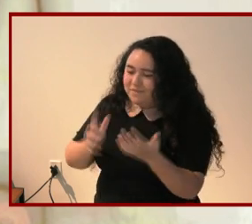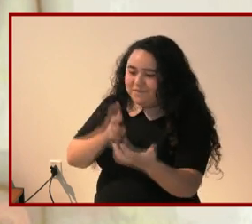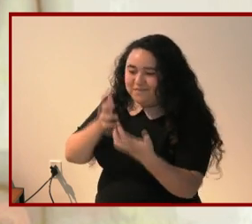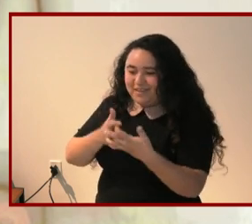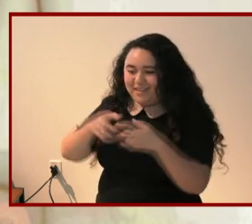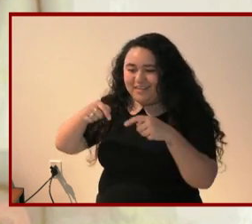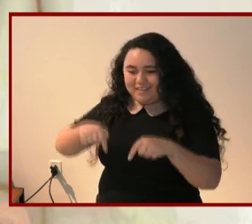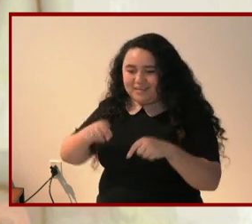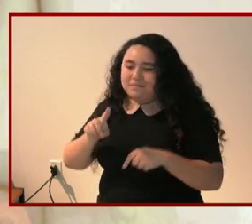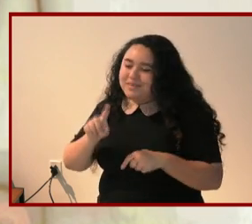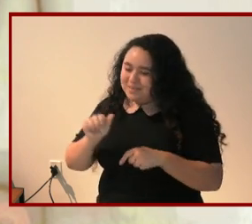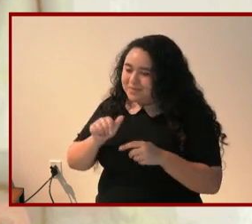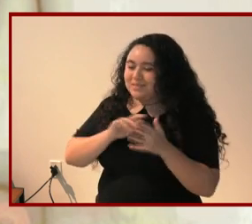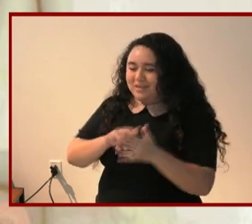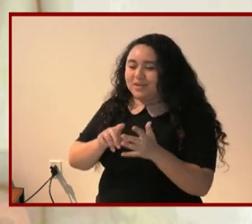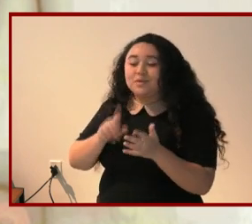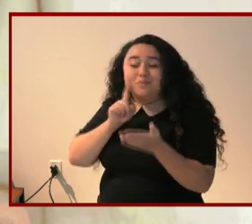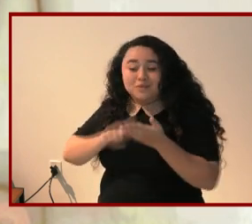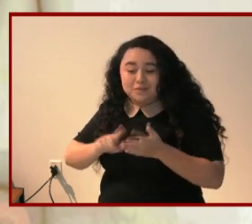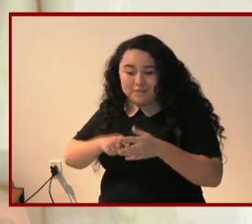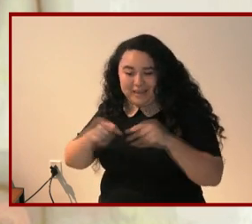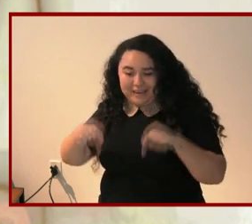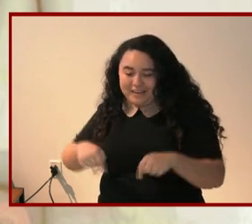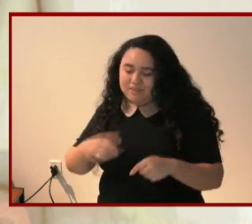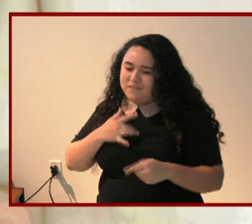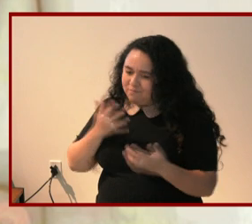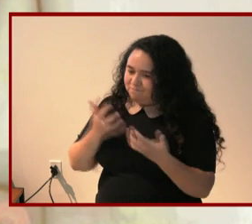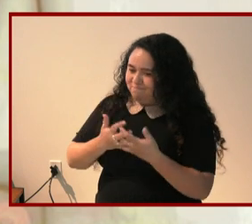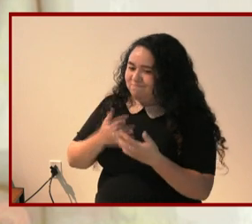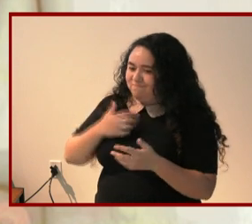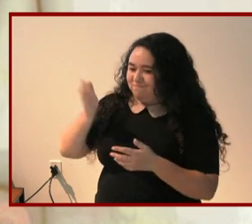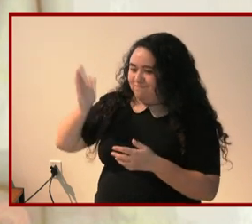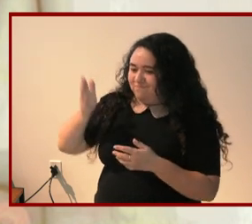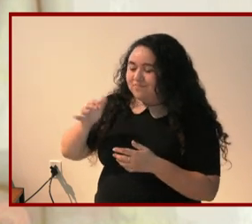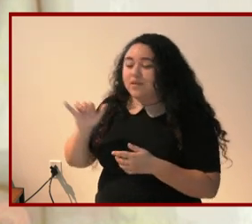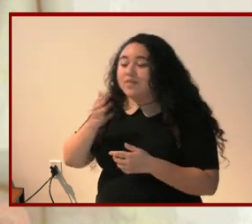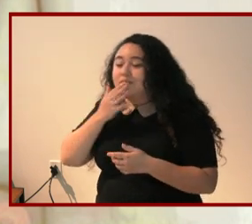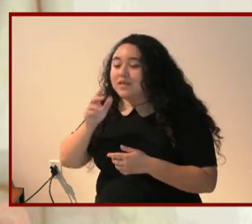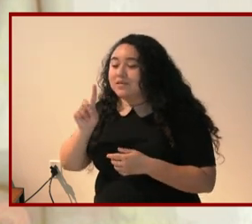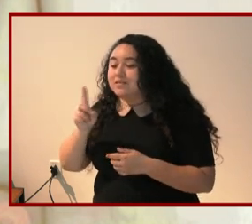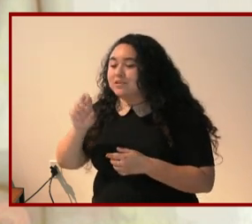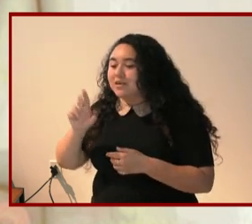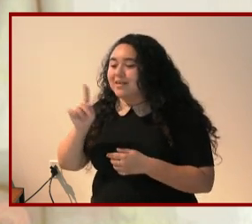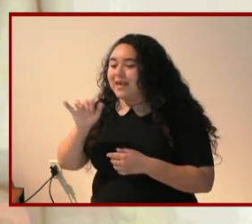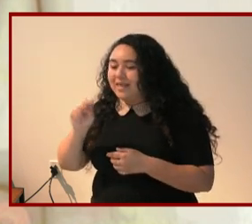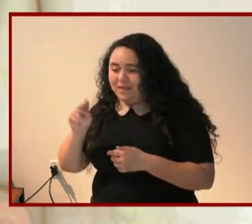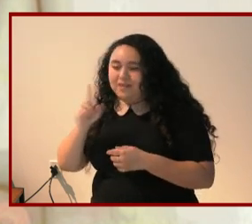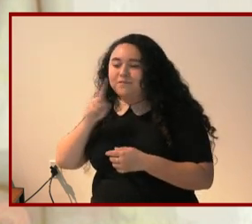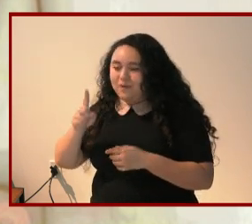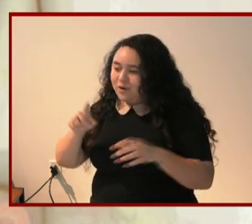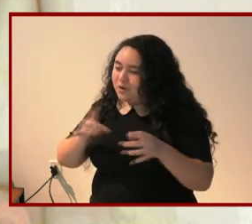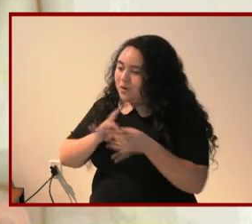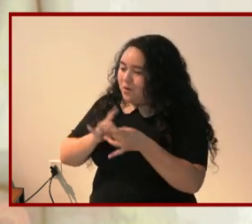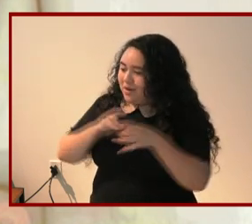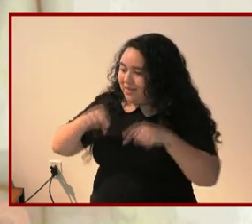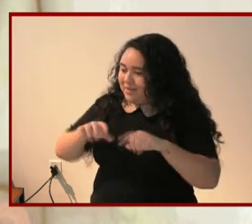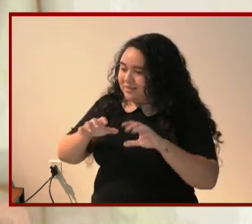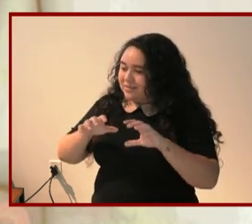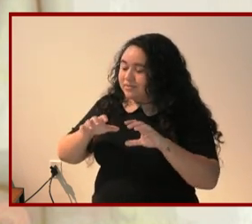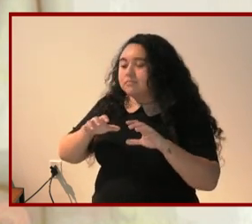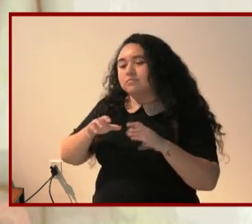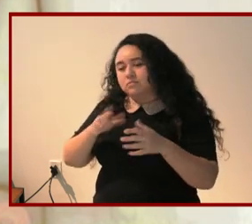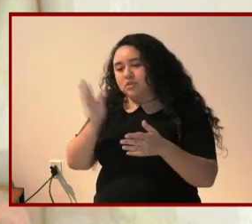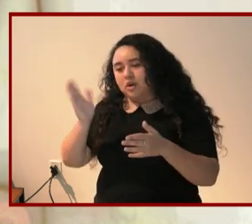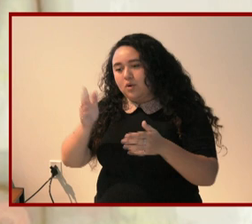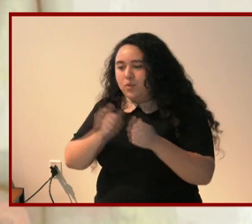where my disability studies research began. And I also want to thank Dr. Caitlin Salone for coordinating this talk with her class DS101,